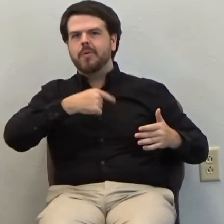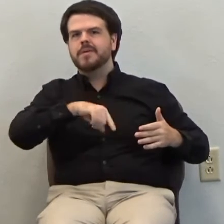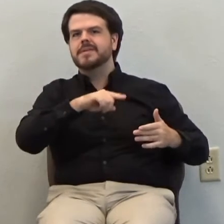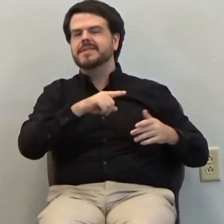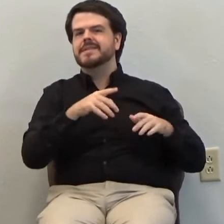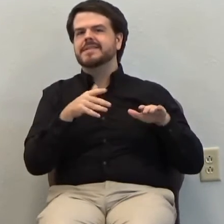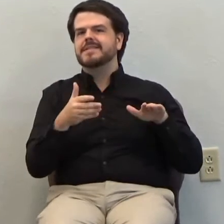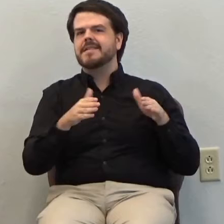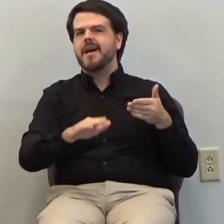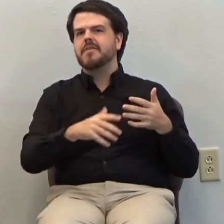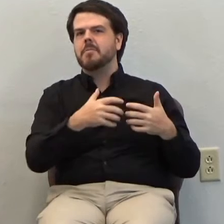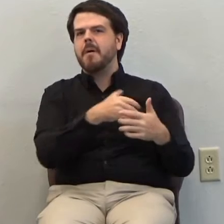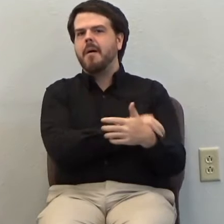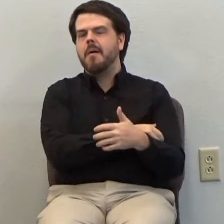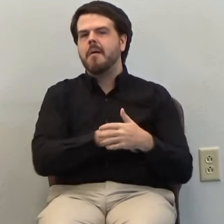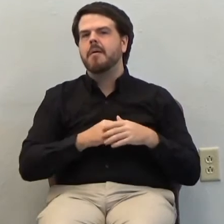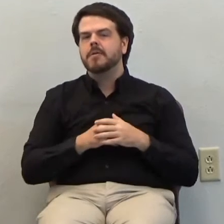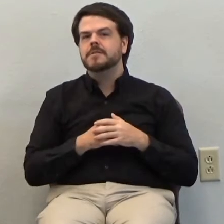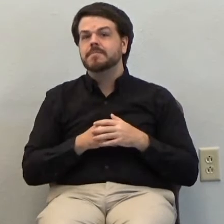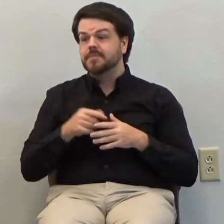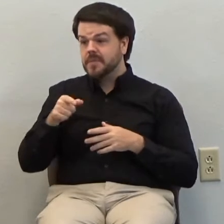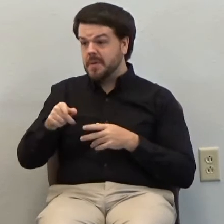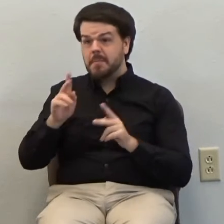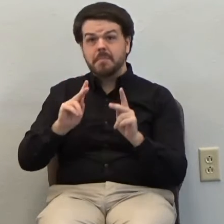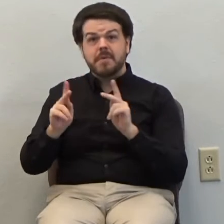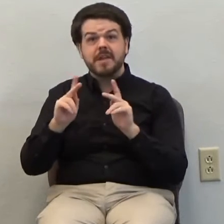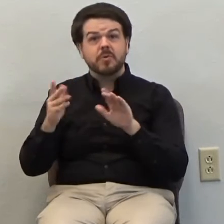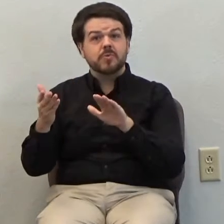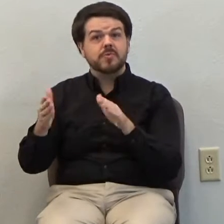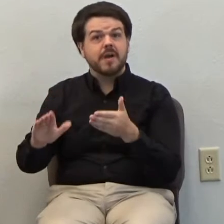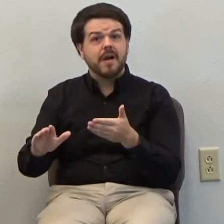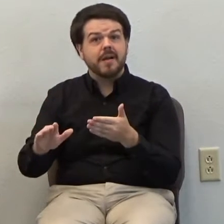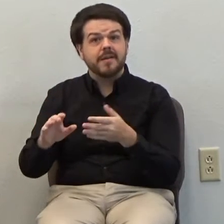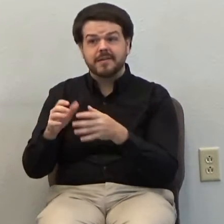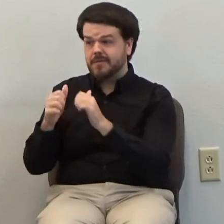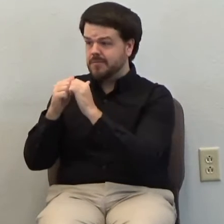And even those who die are not dead to him.